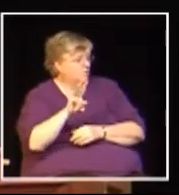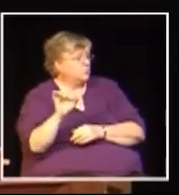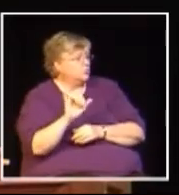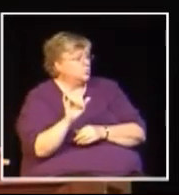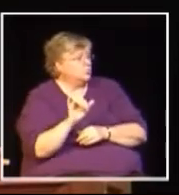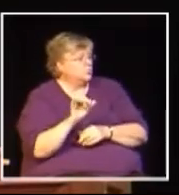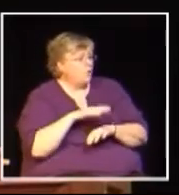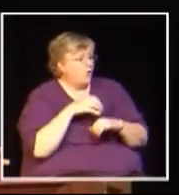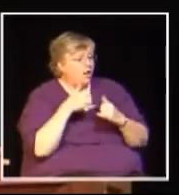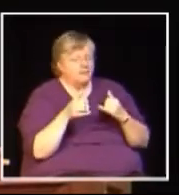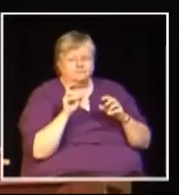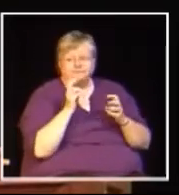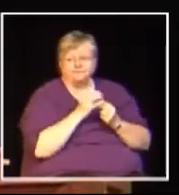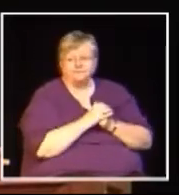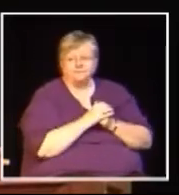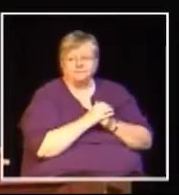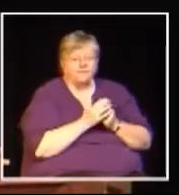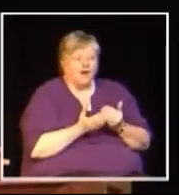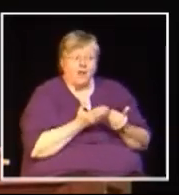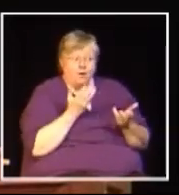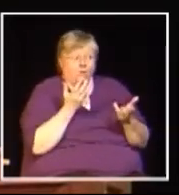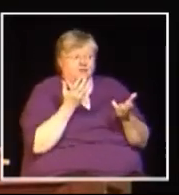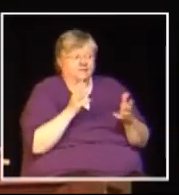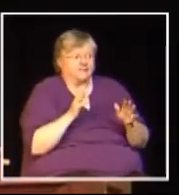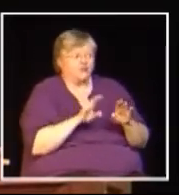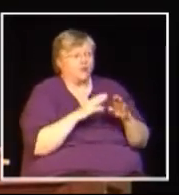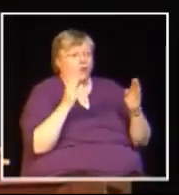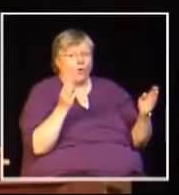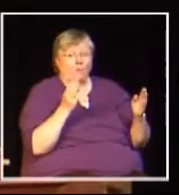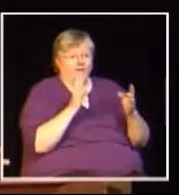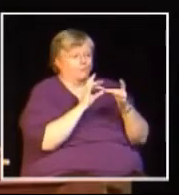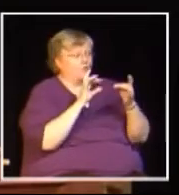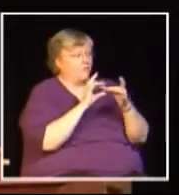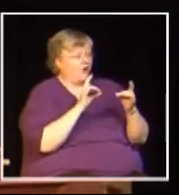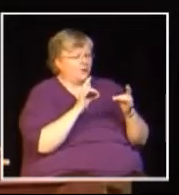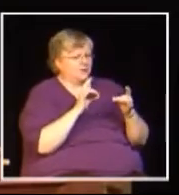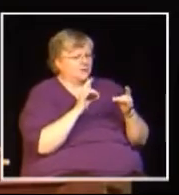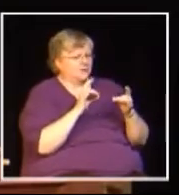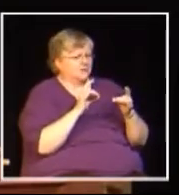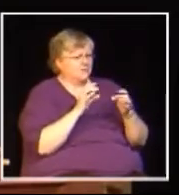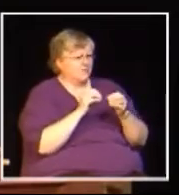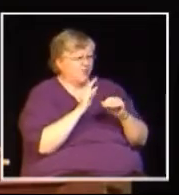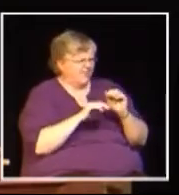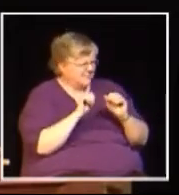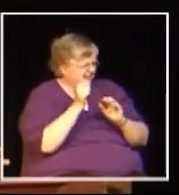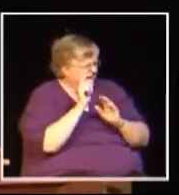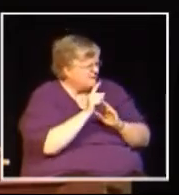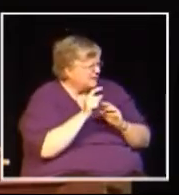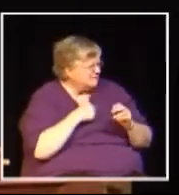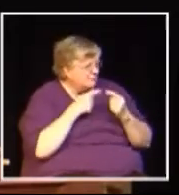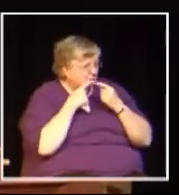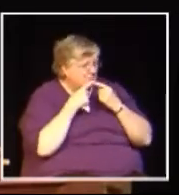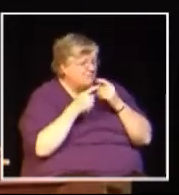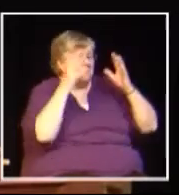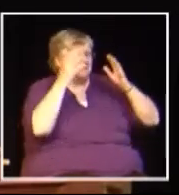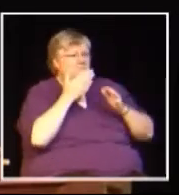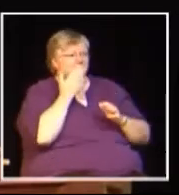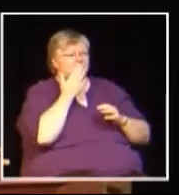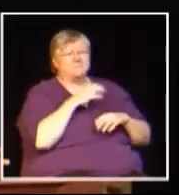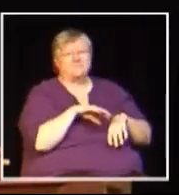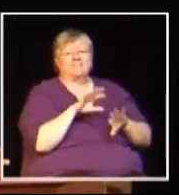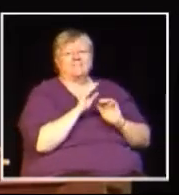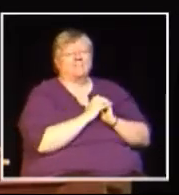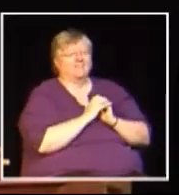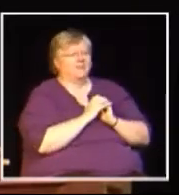time for at the end when we get to the question period. And we will also have some questions that are being submitted online. We have